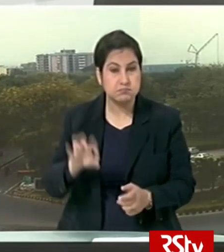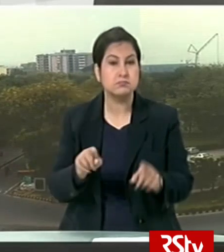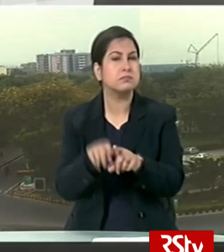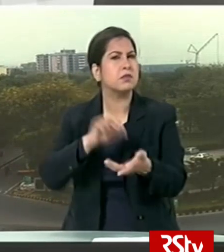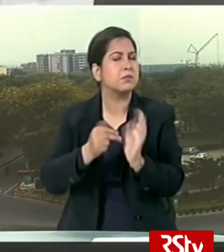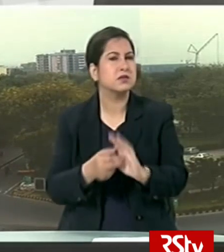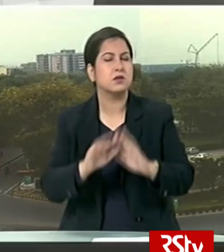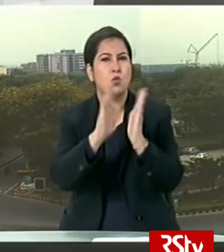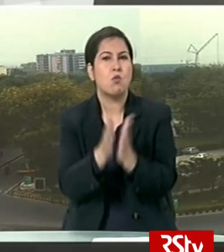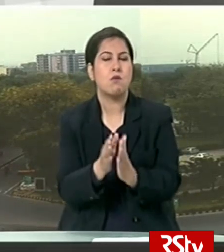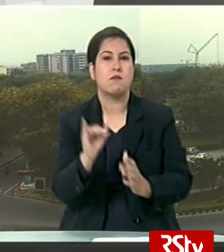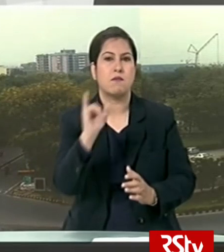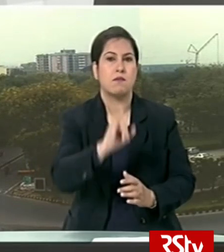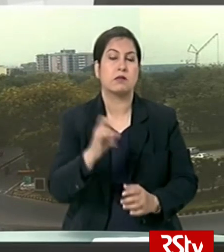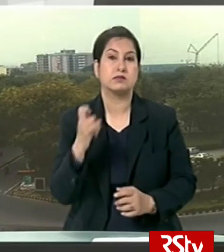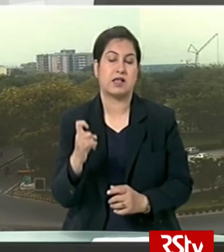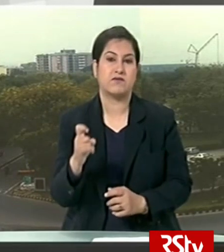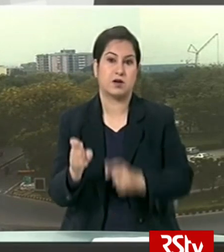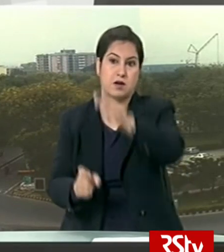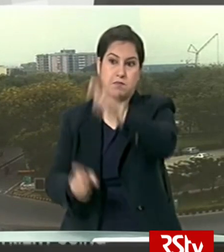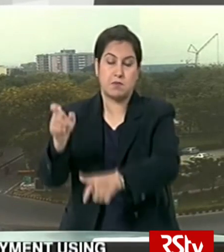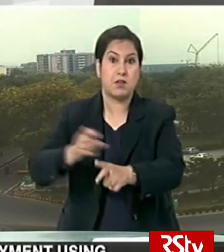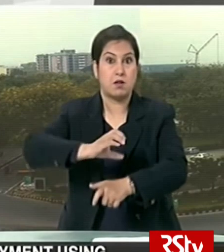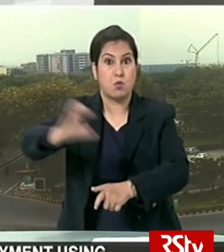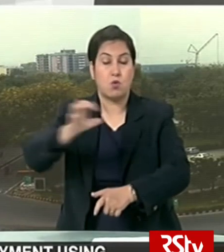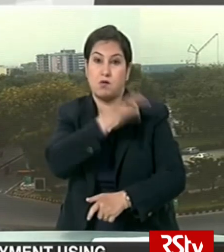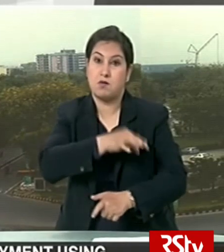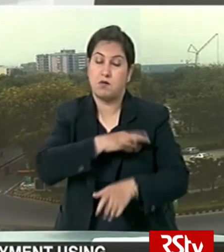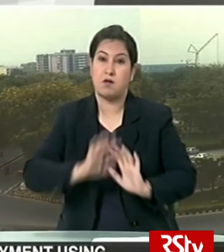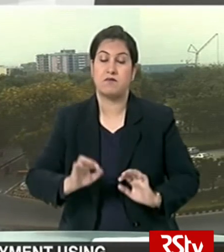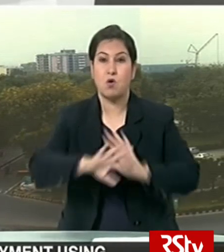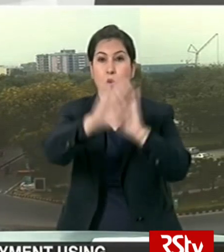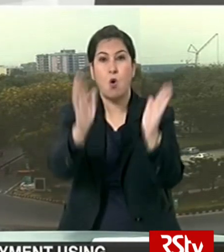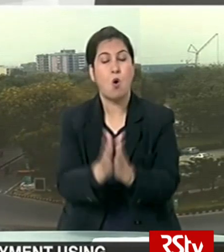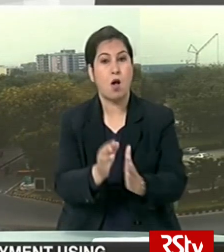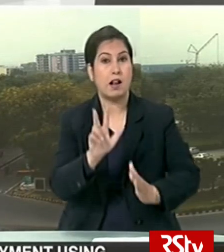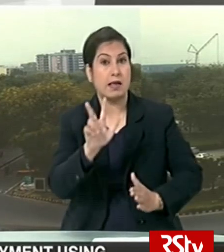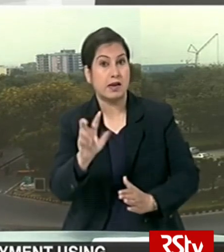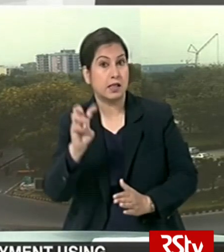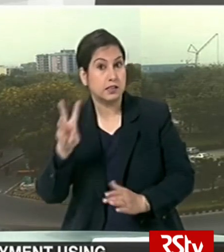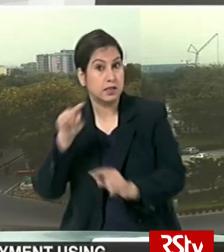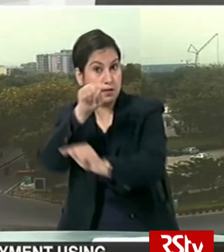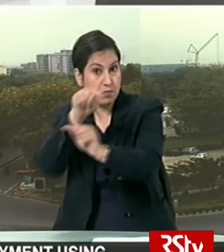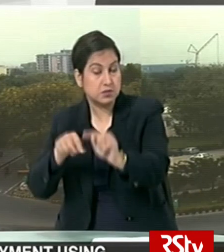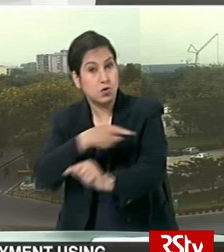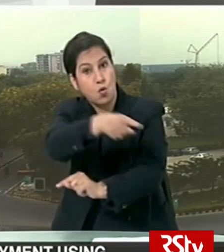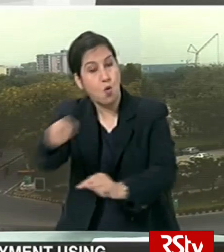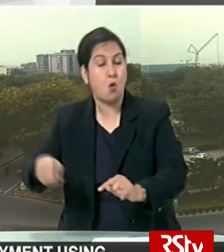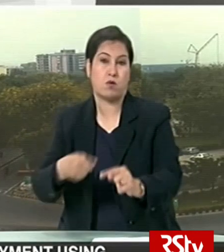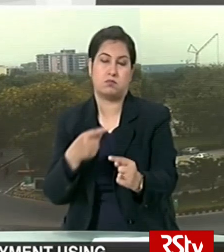the 67 crore beneficiary is 83 percent of all the pds population that we are talking about